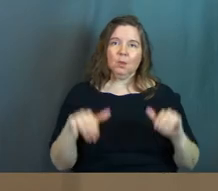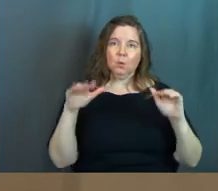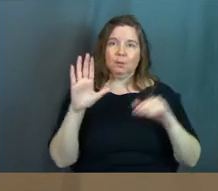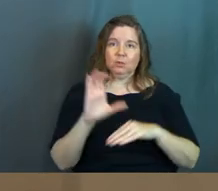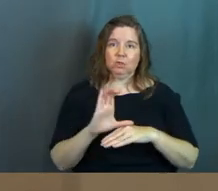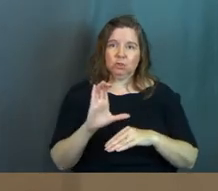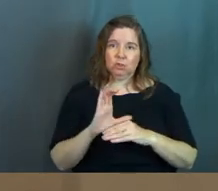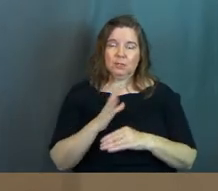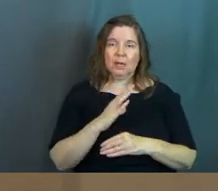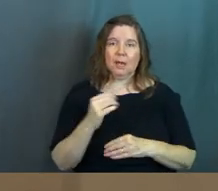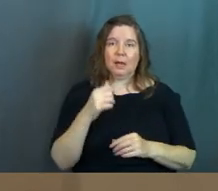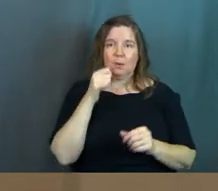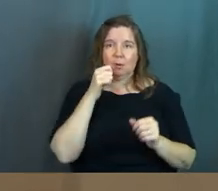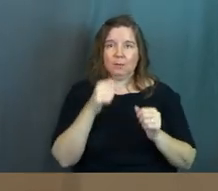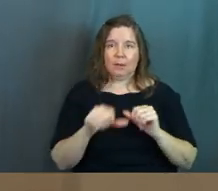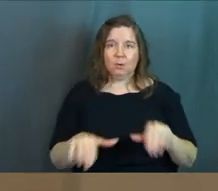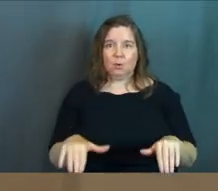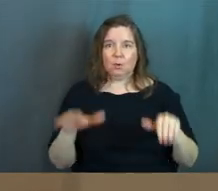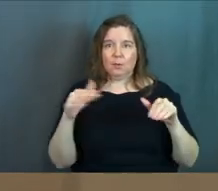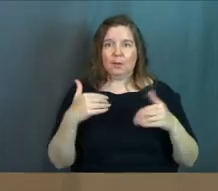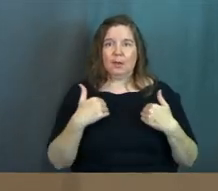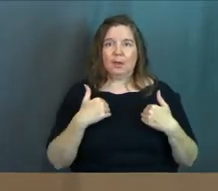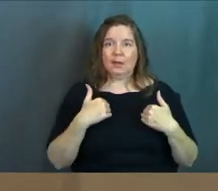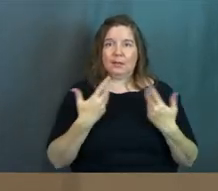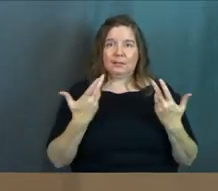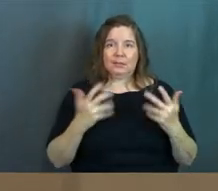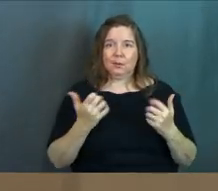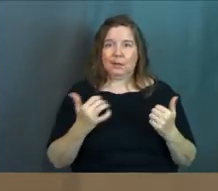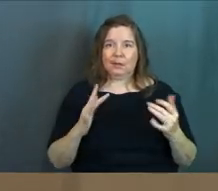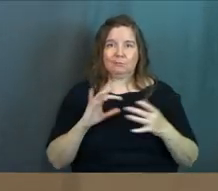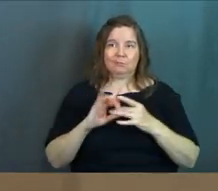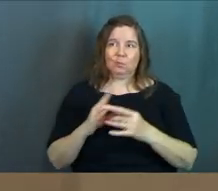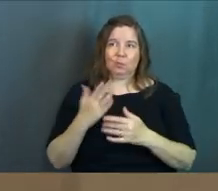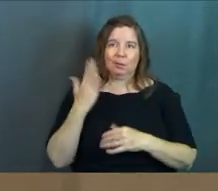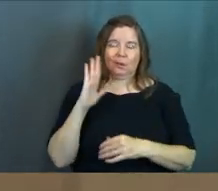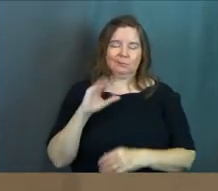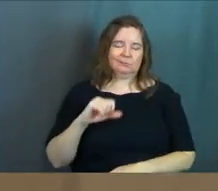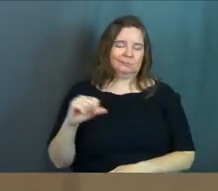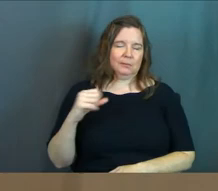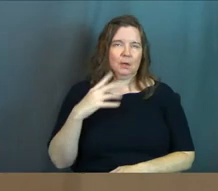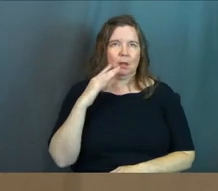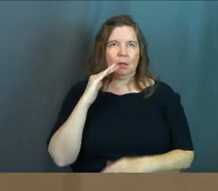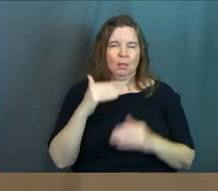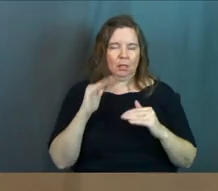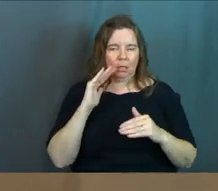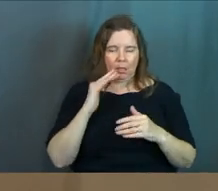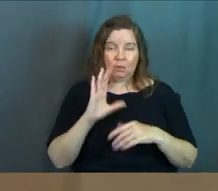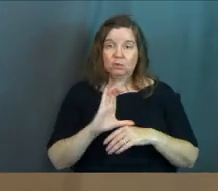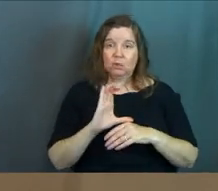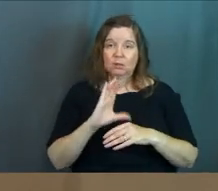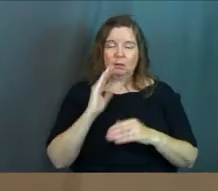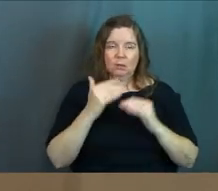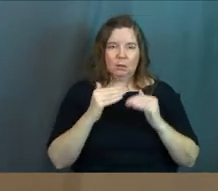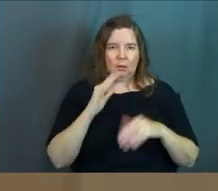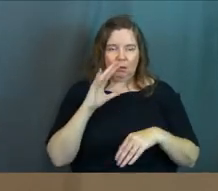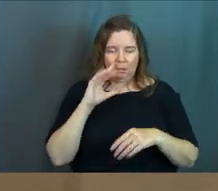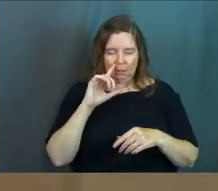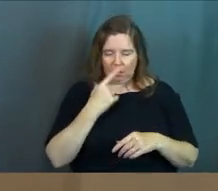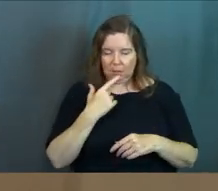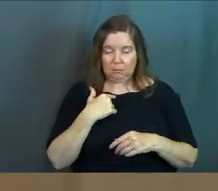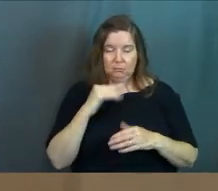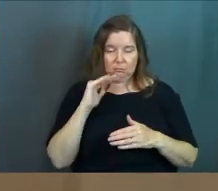in the church, and I remember growing up that I didn't want anything to do with it. I'd fallen asleep in church, trying to get out of going.